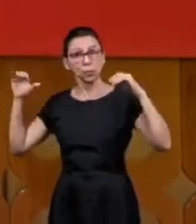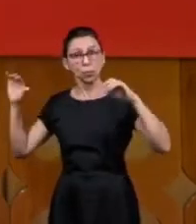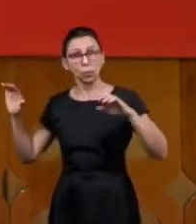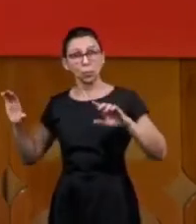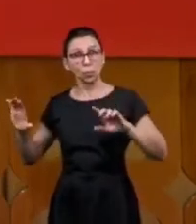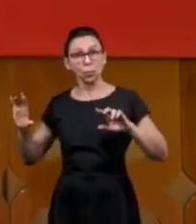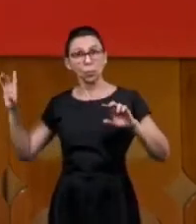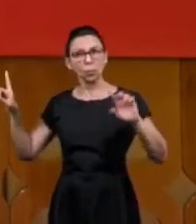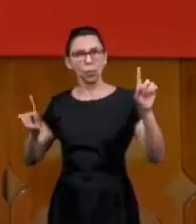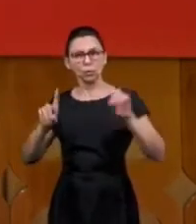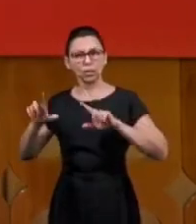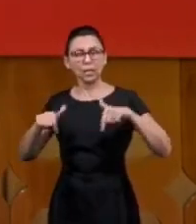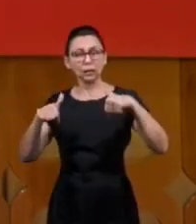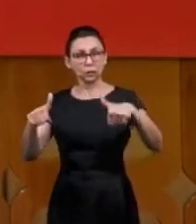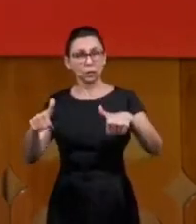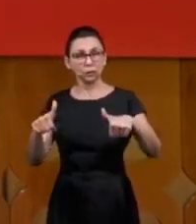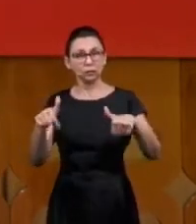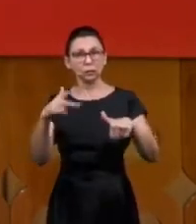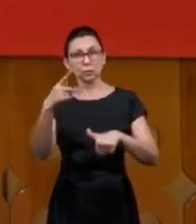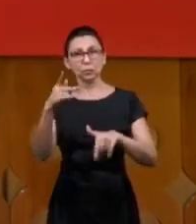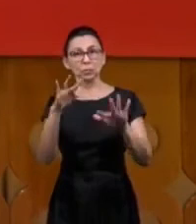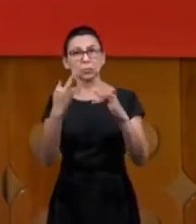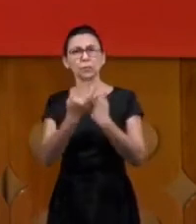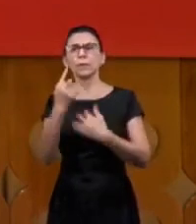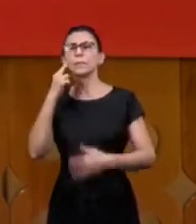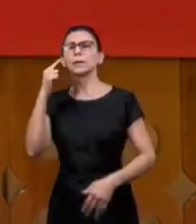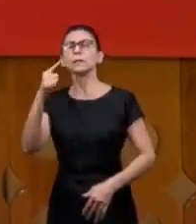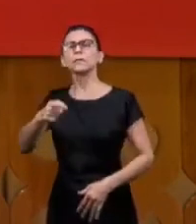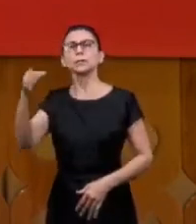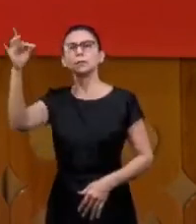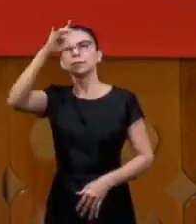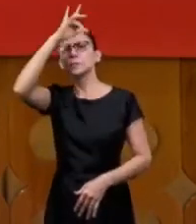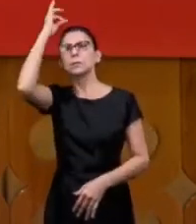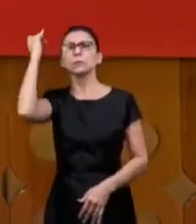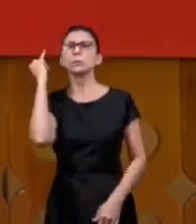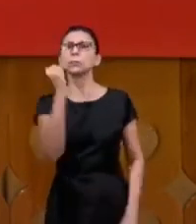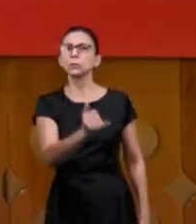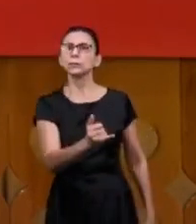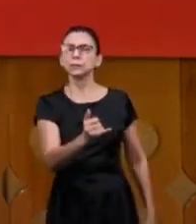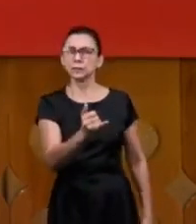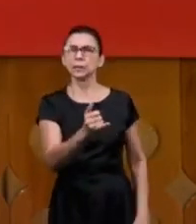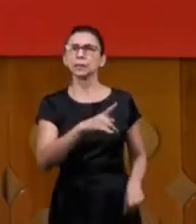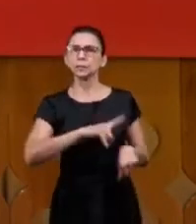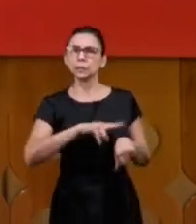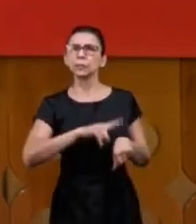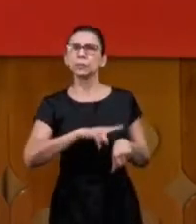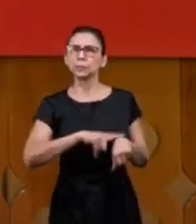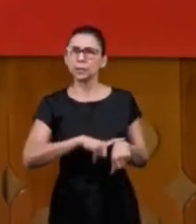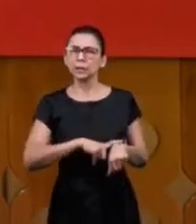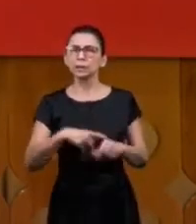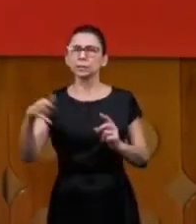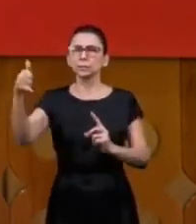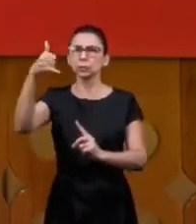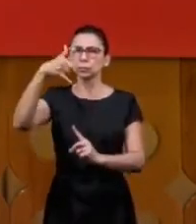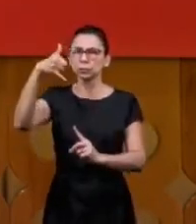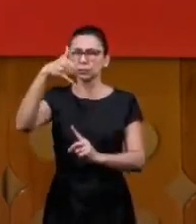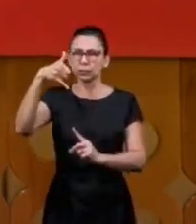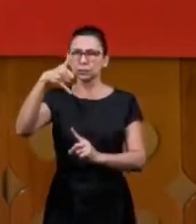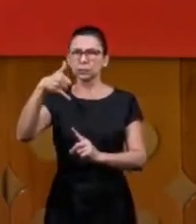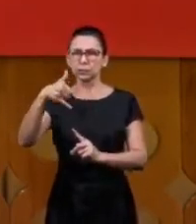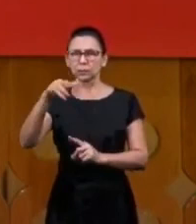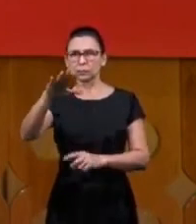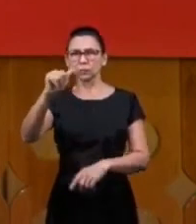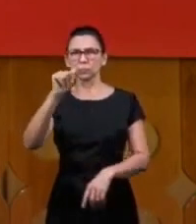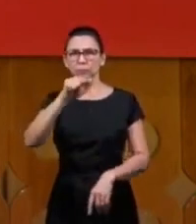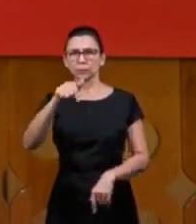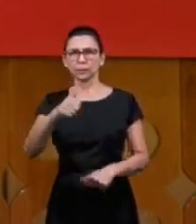family was there and saw this and the Holy Spirit spoke to you at that moment about your anointing about your ordination